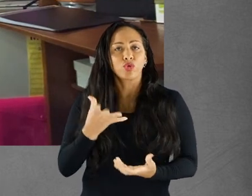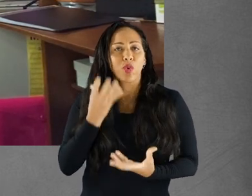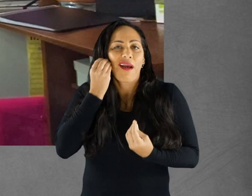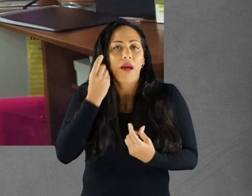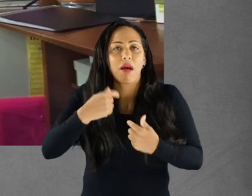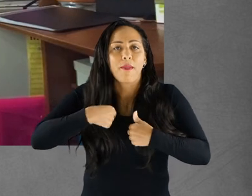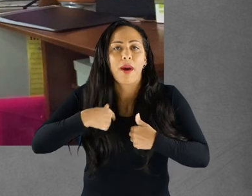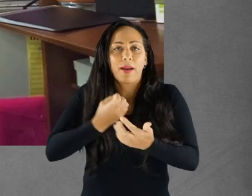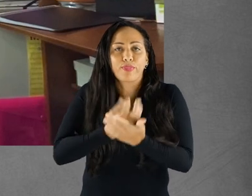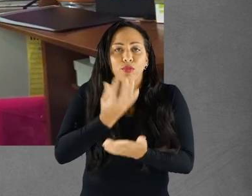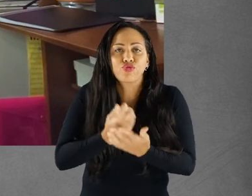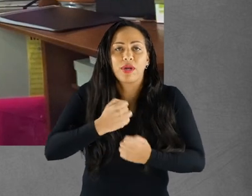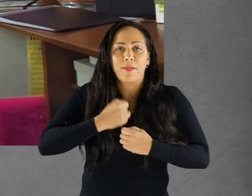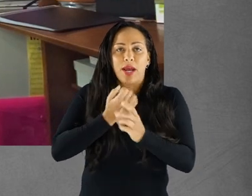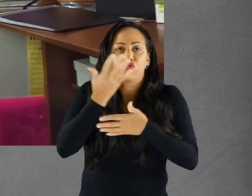and stories.